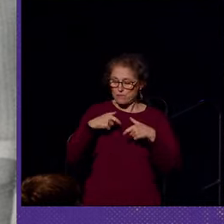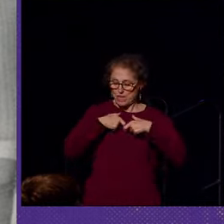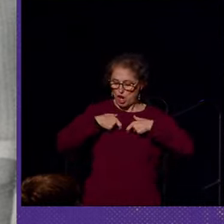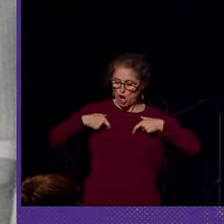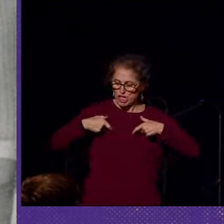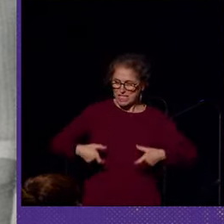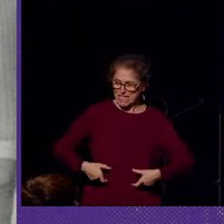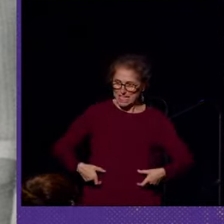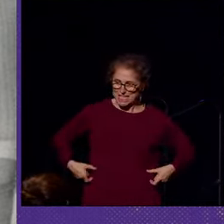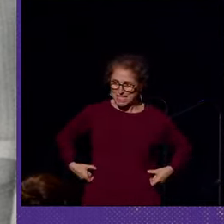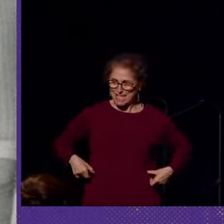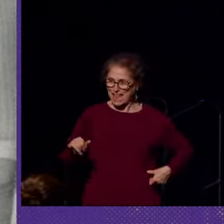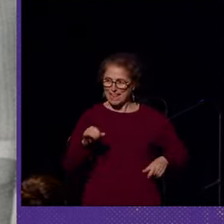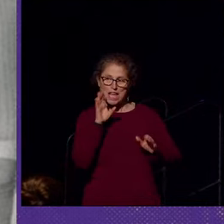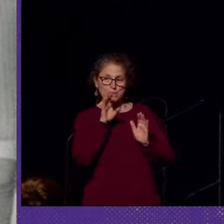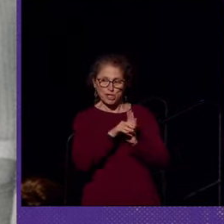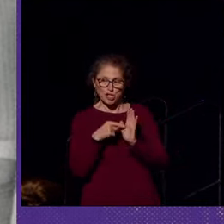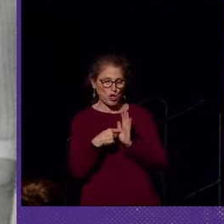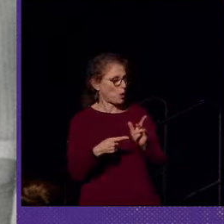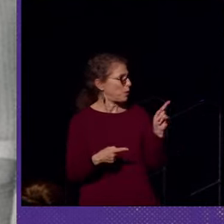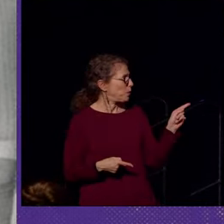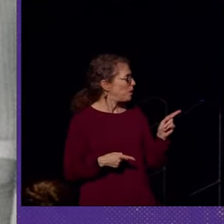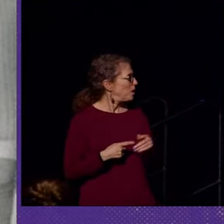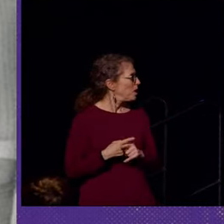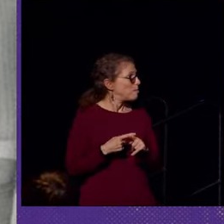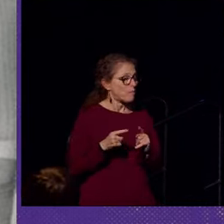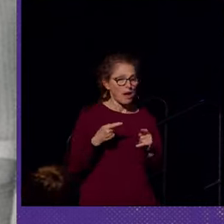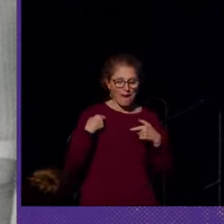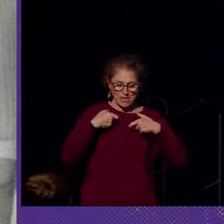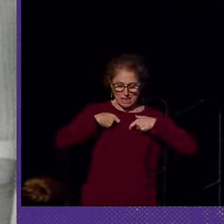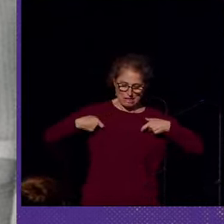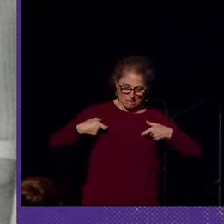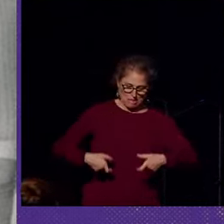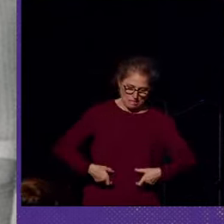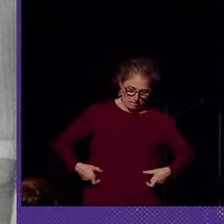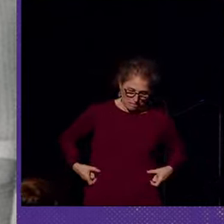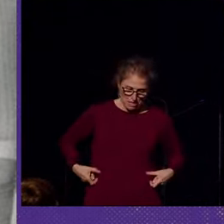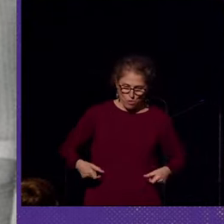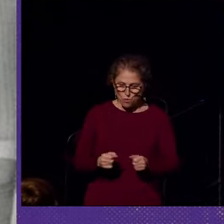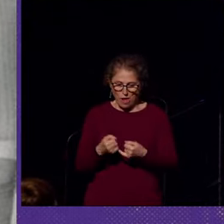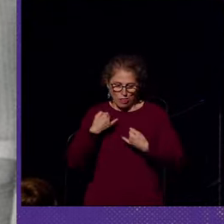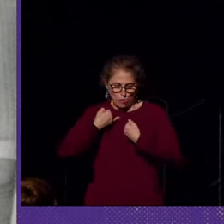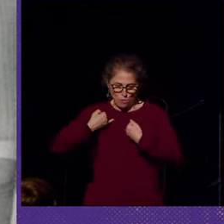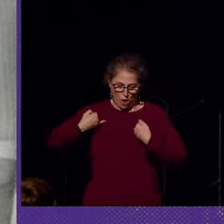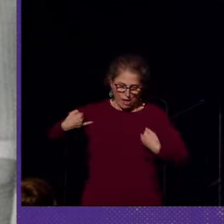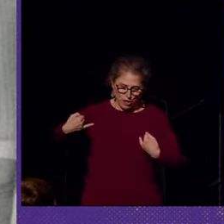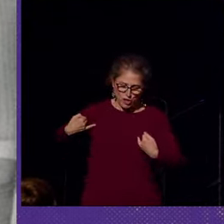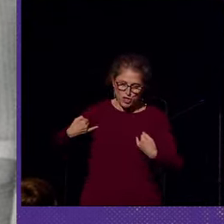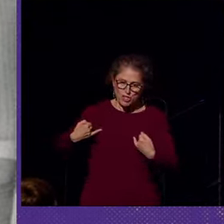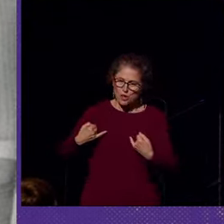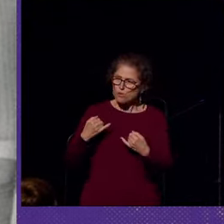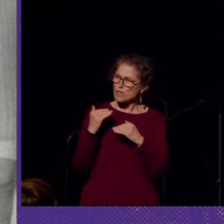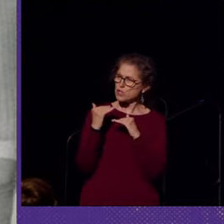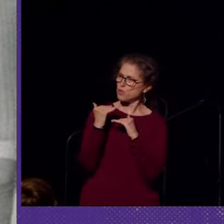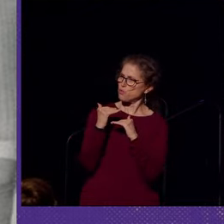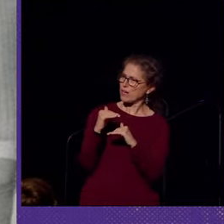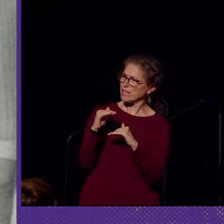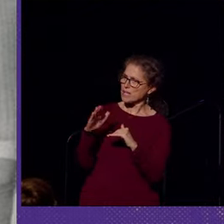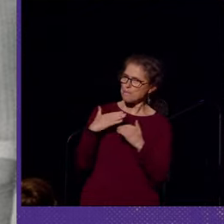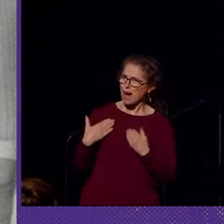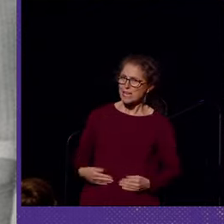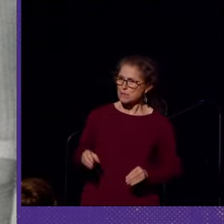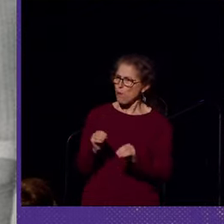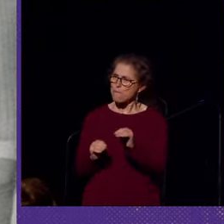as these images demonstrate. But wearing this wear and concealing the wires actually restricted your body movement.